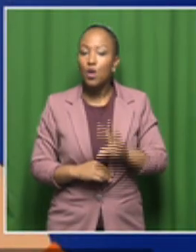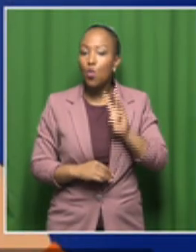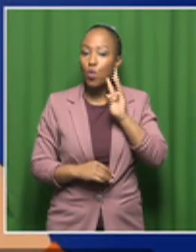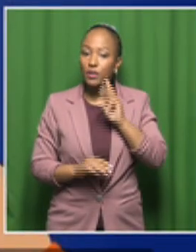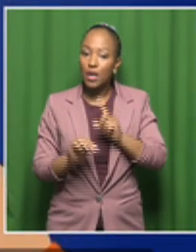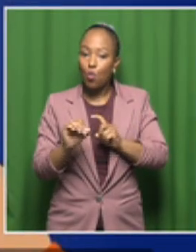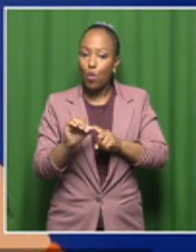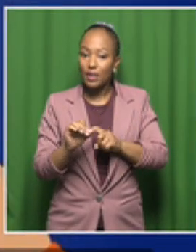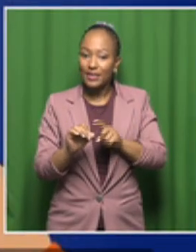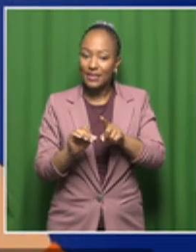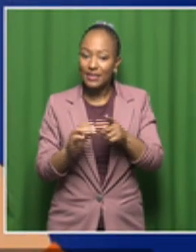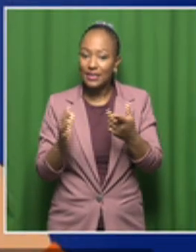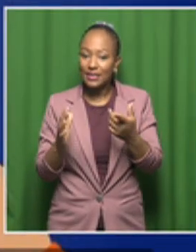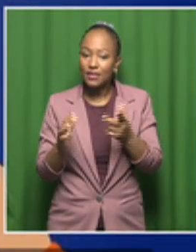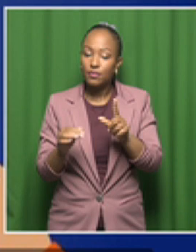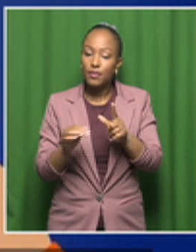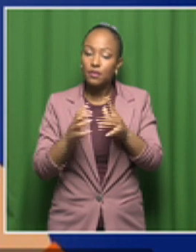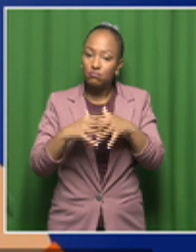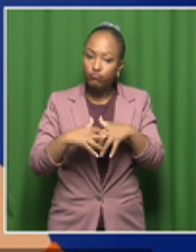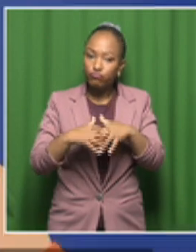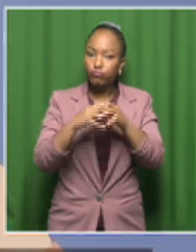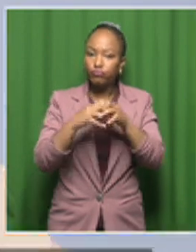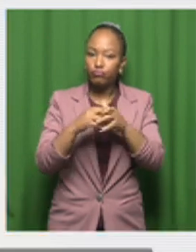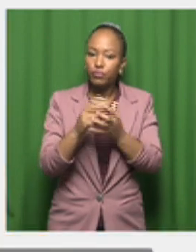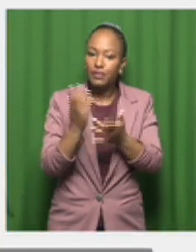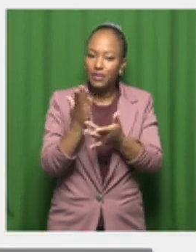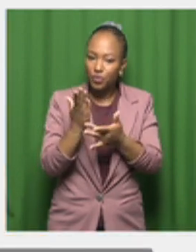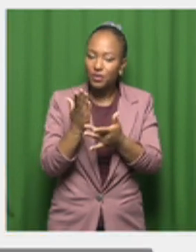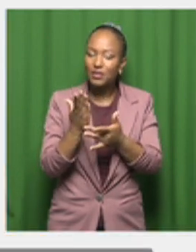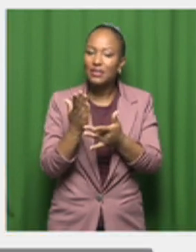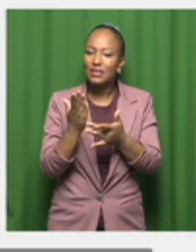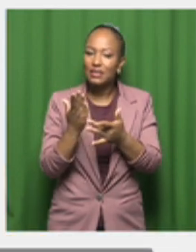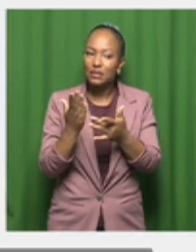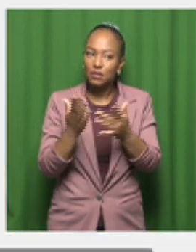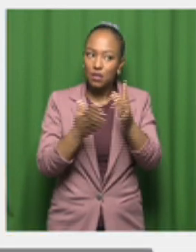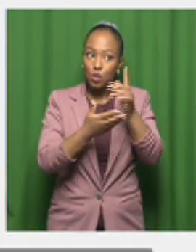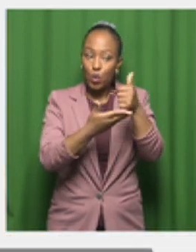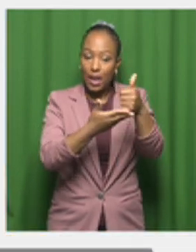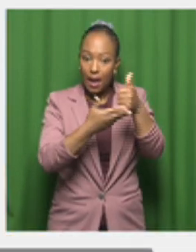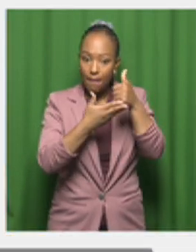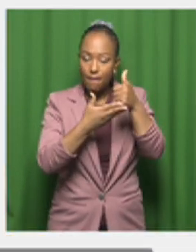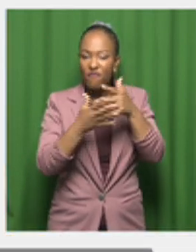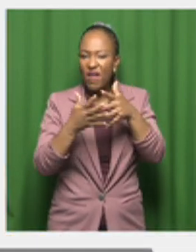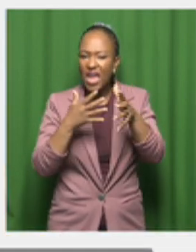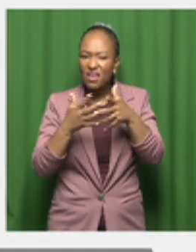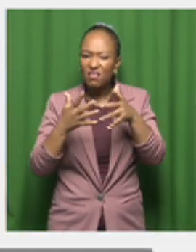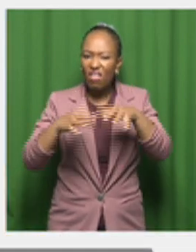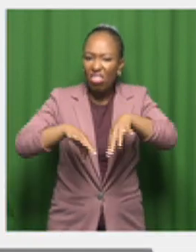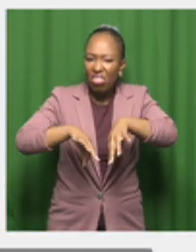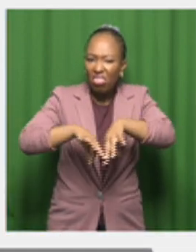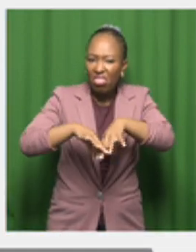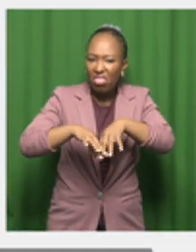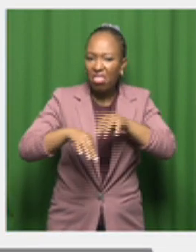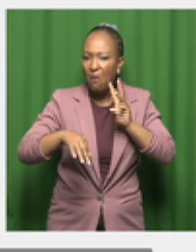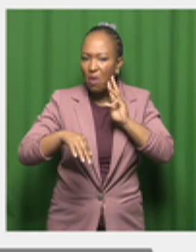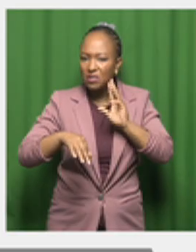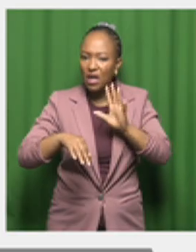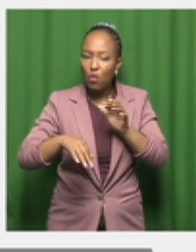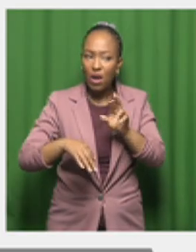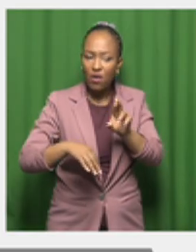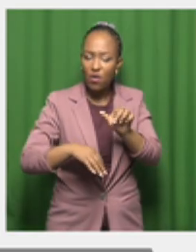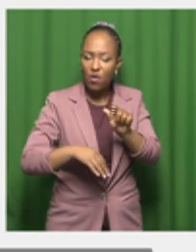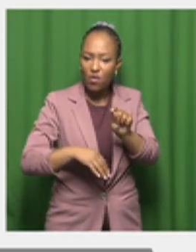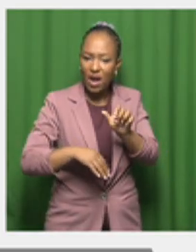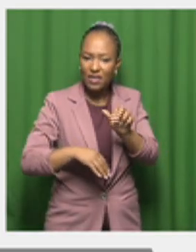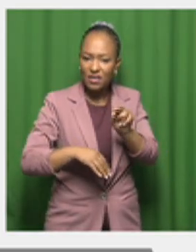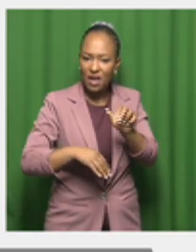We then need to develop technologies that will help us remove the pollutants that Ratanang was talking about.